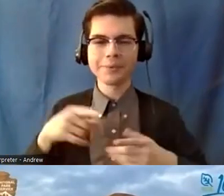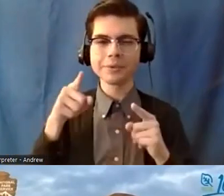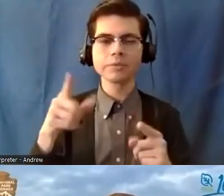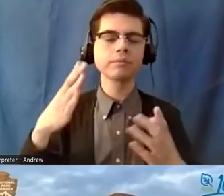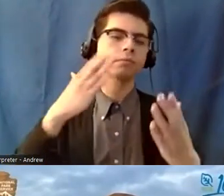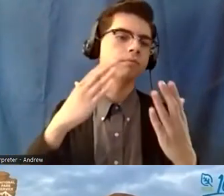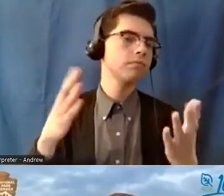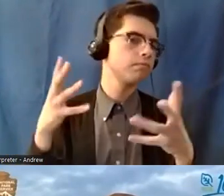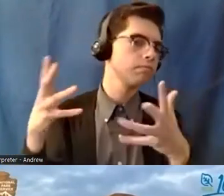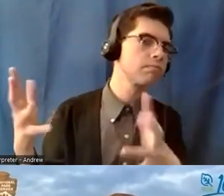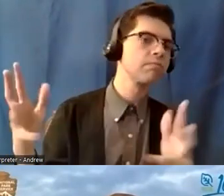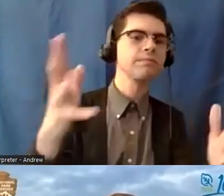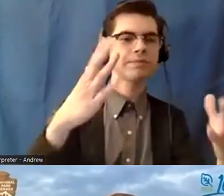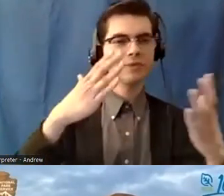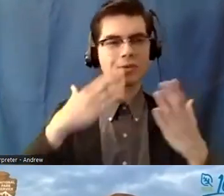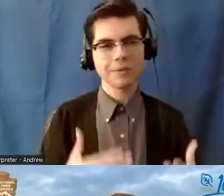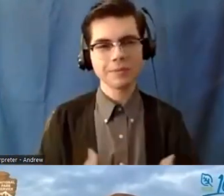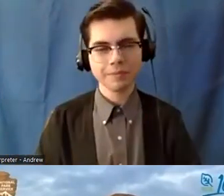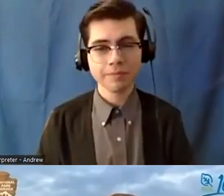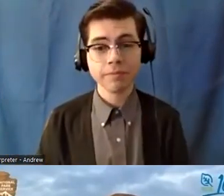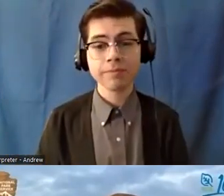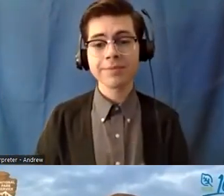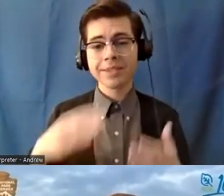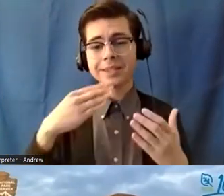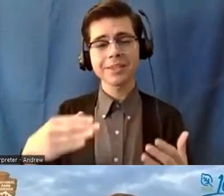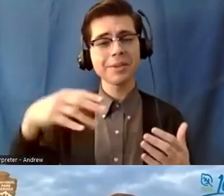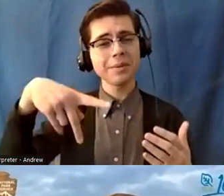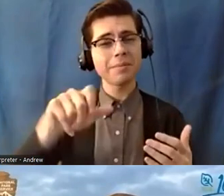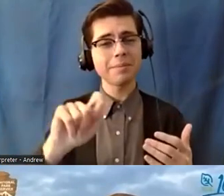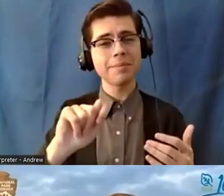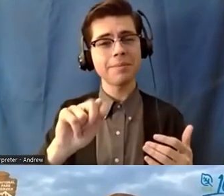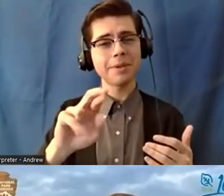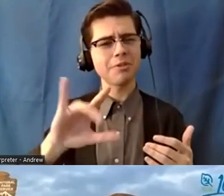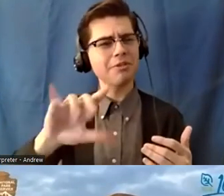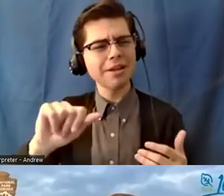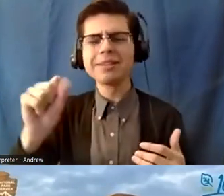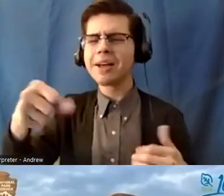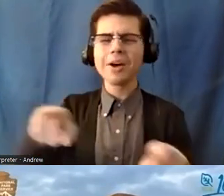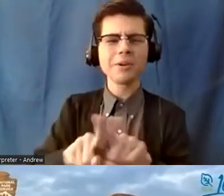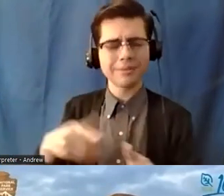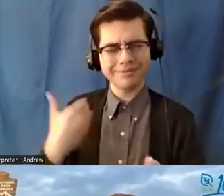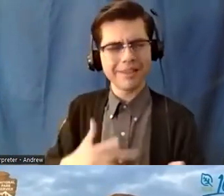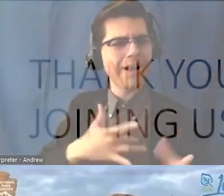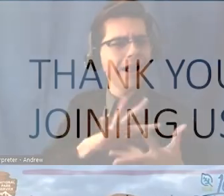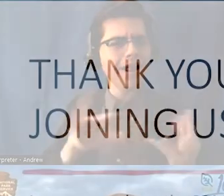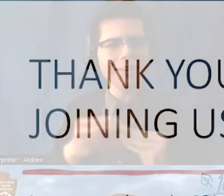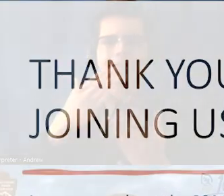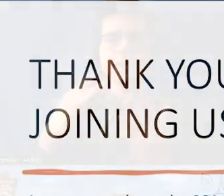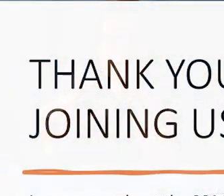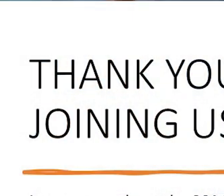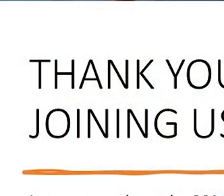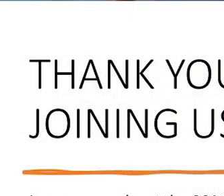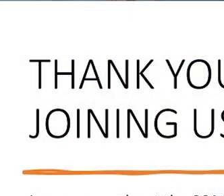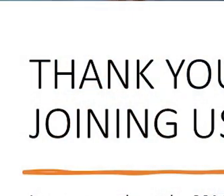you so much thank you patricia and yes thank you so much liz from the bottom of my heart and on behalf of all the panelists thank